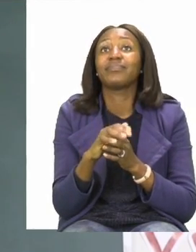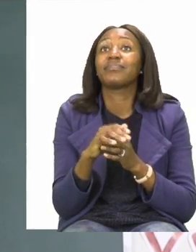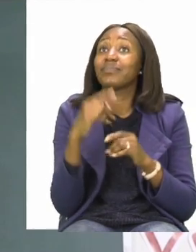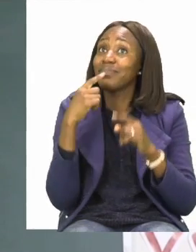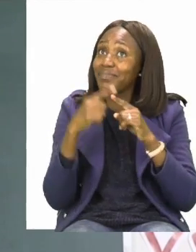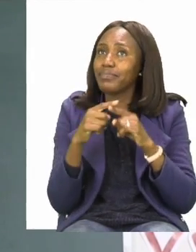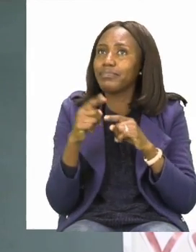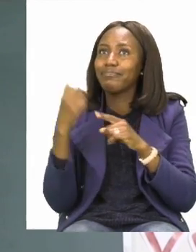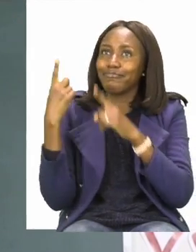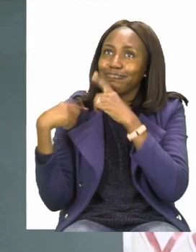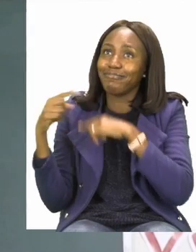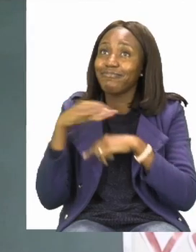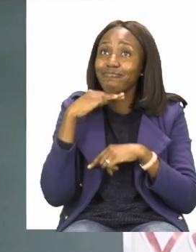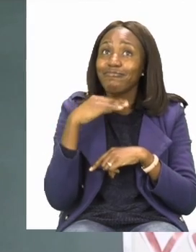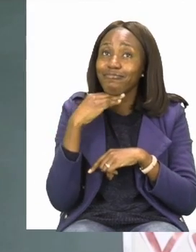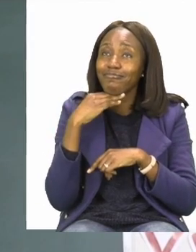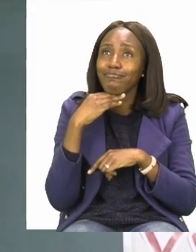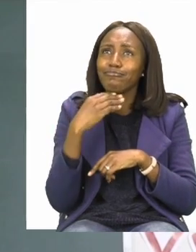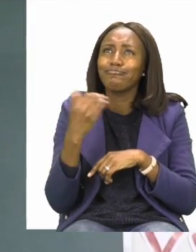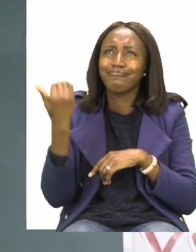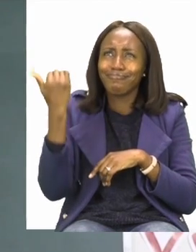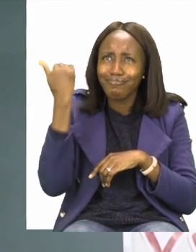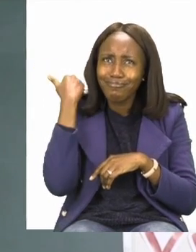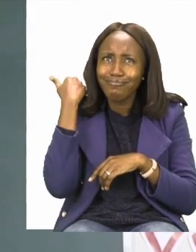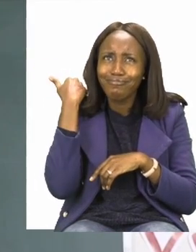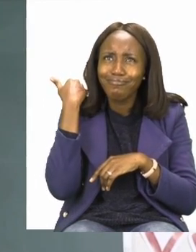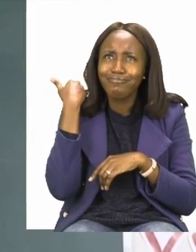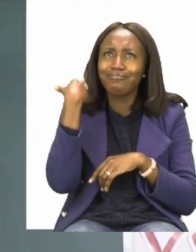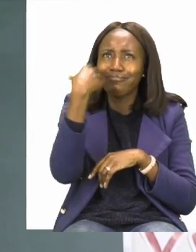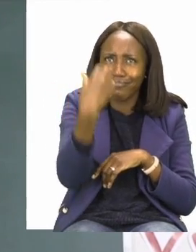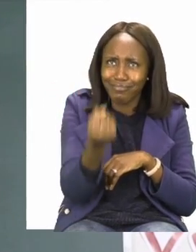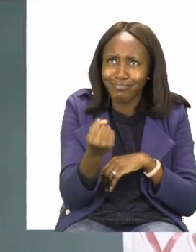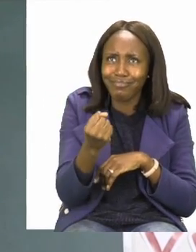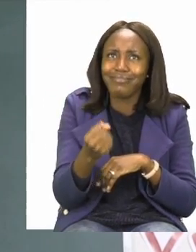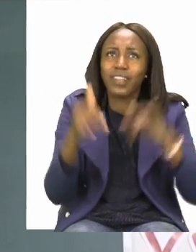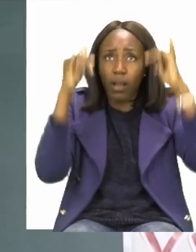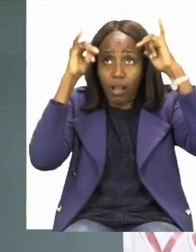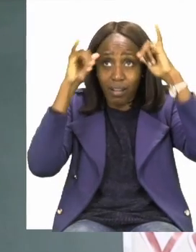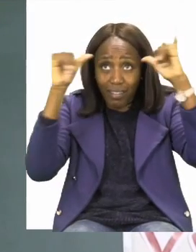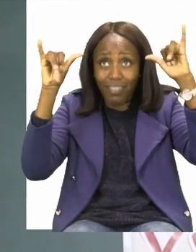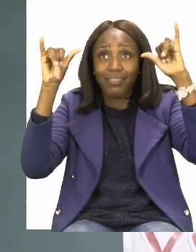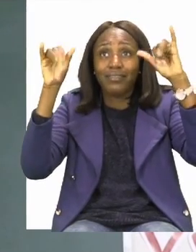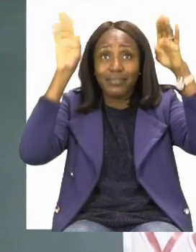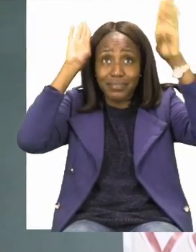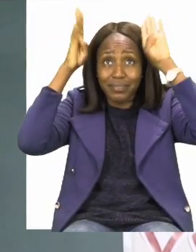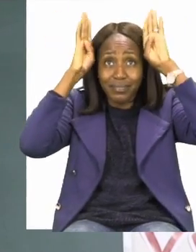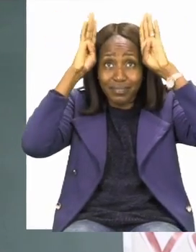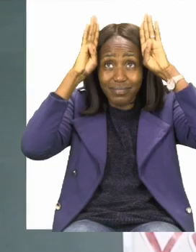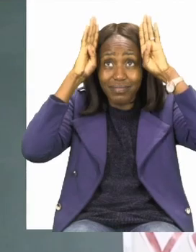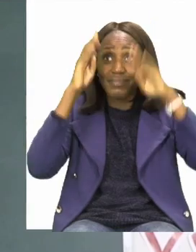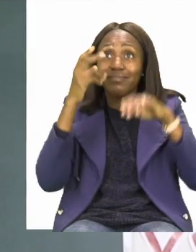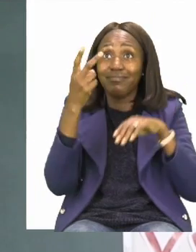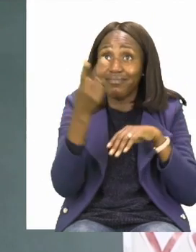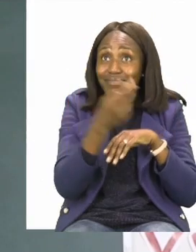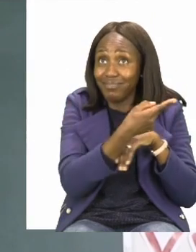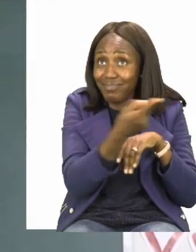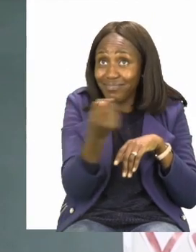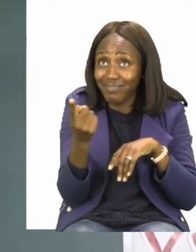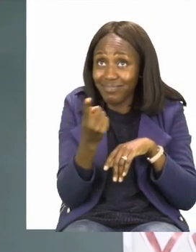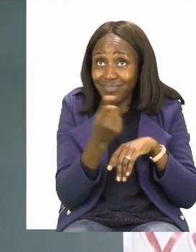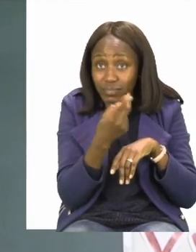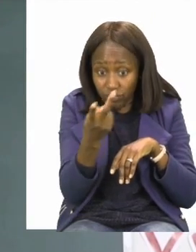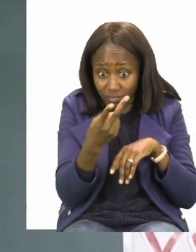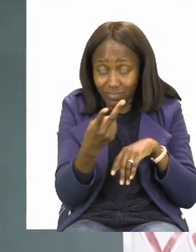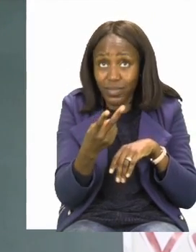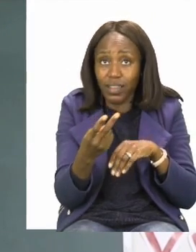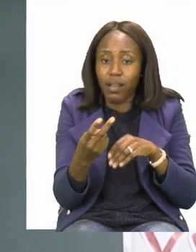once a cow and a donkey. They climbed into a